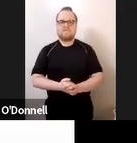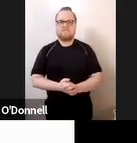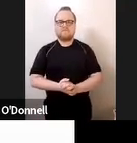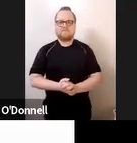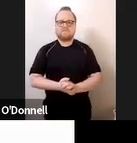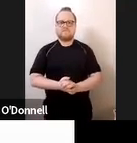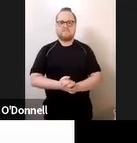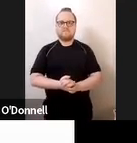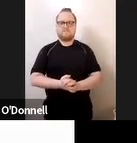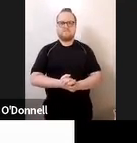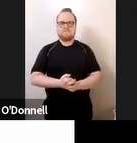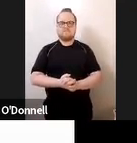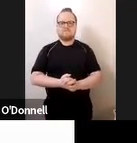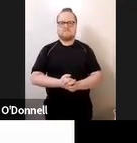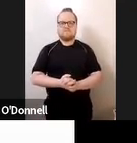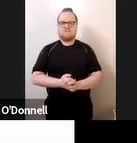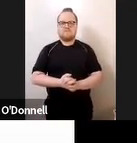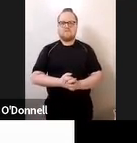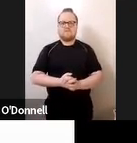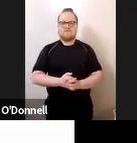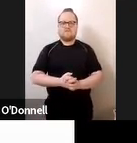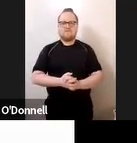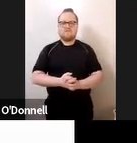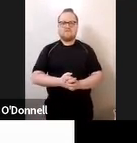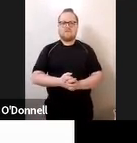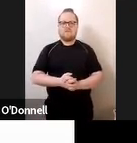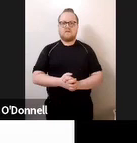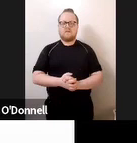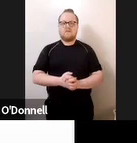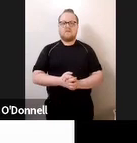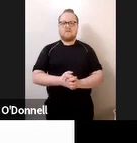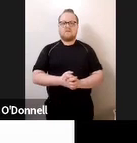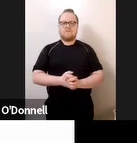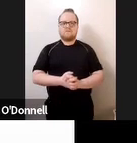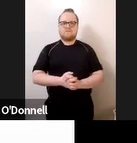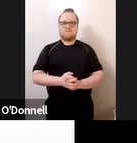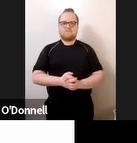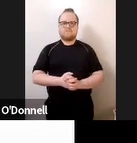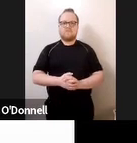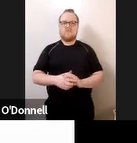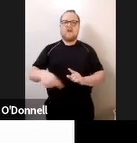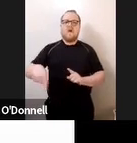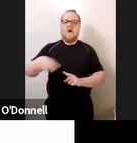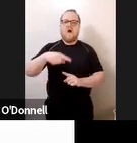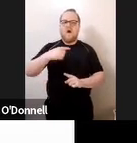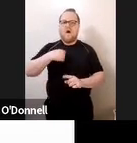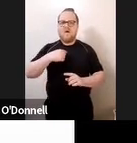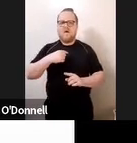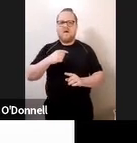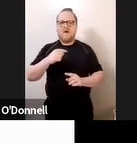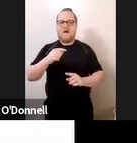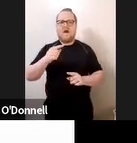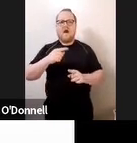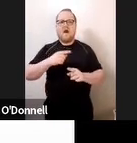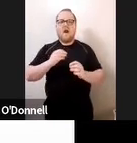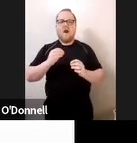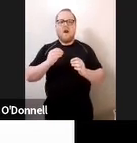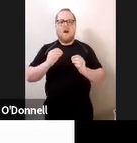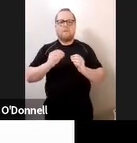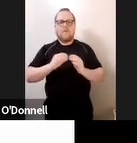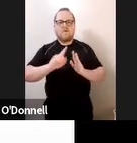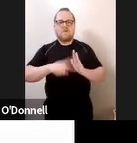For those of you based in the UK, I do feel like it's my Chris Whitty moment saying next slide, please, as if I'm that important.